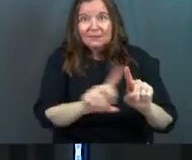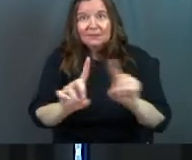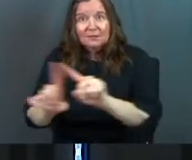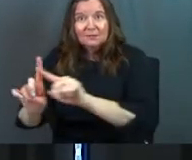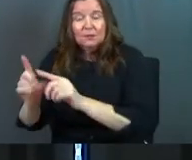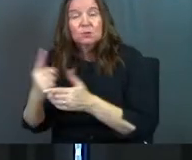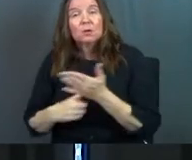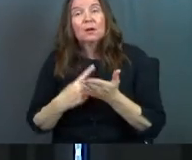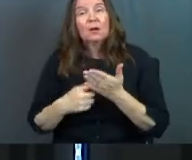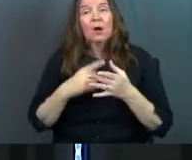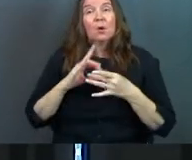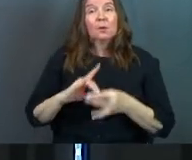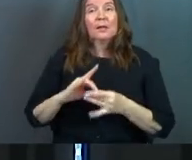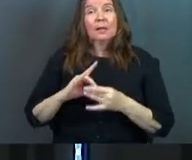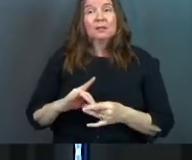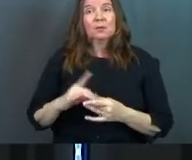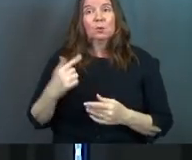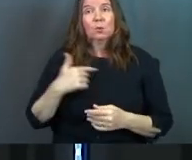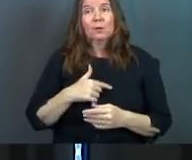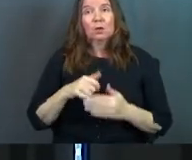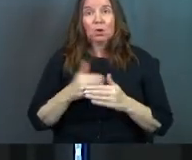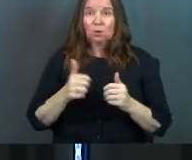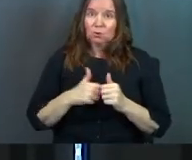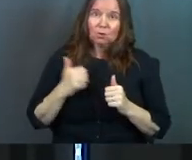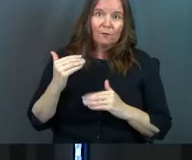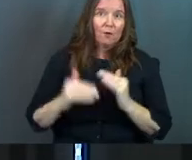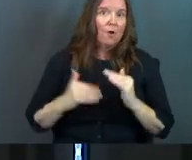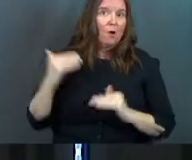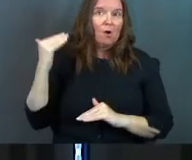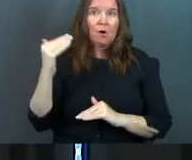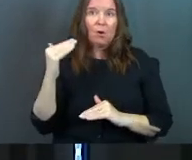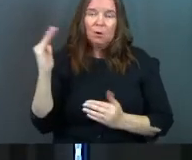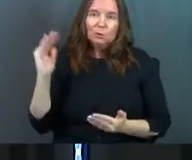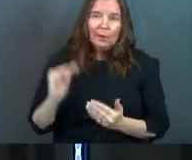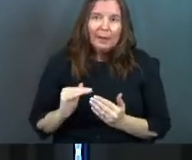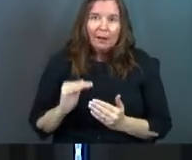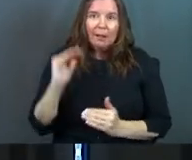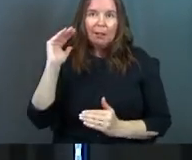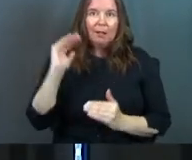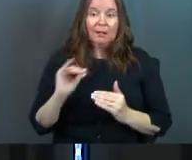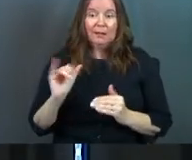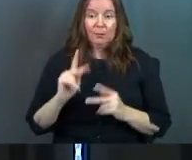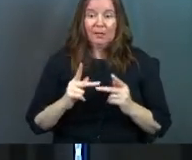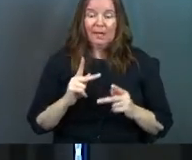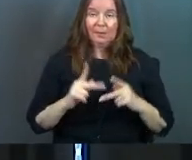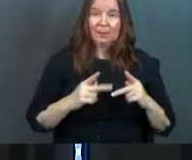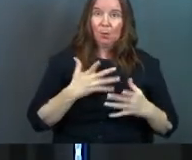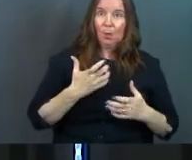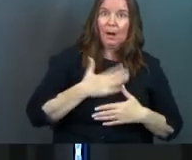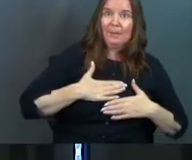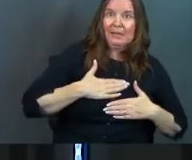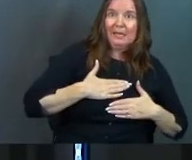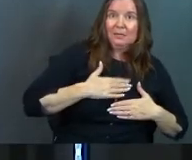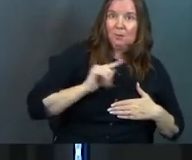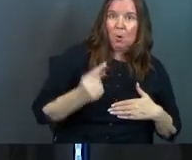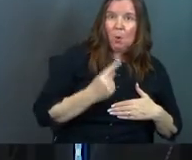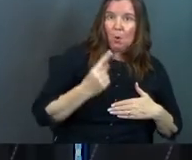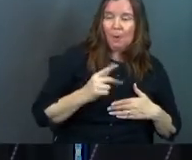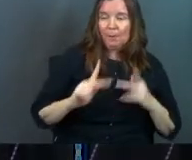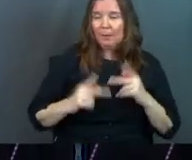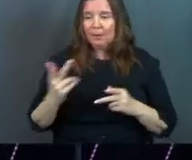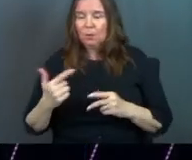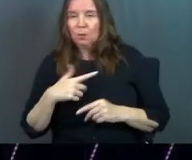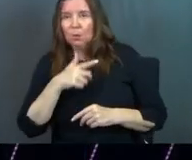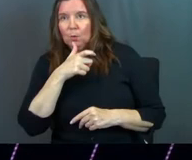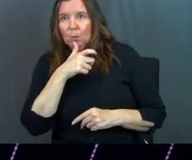So see, sometimes in our relationships, we can go too far. We can go too little. Just like we got people-pleasers on one side. We can have people over